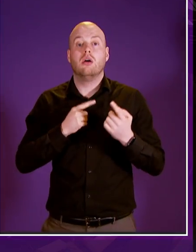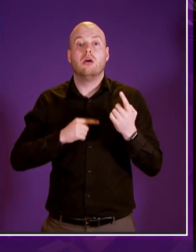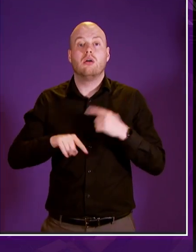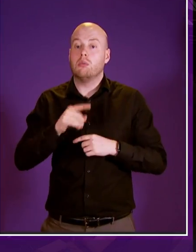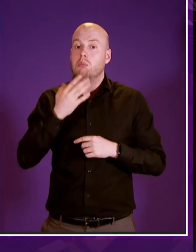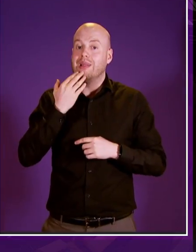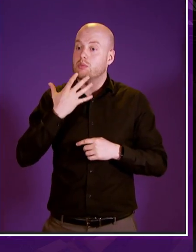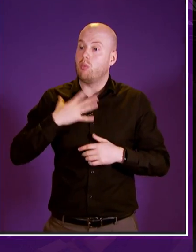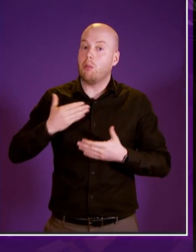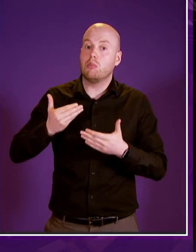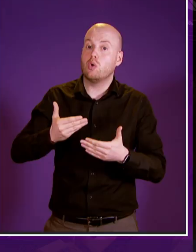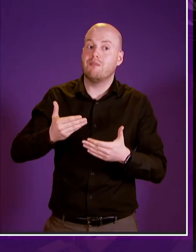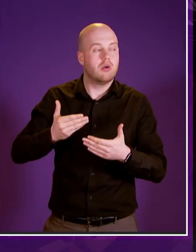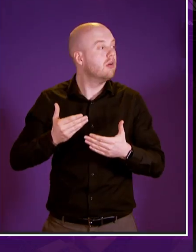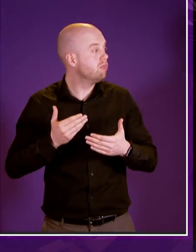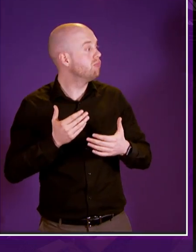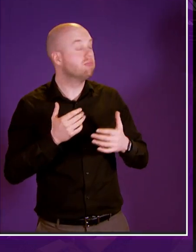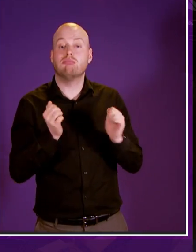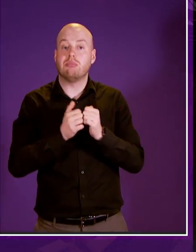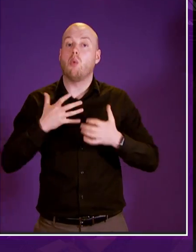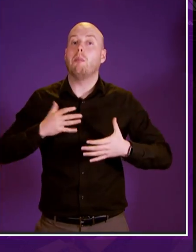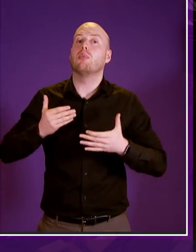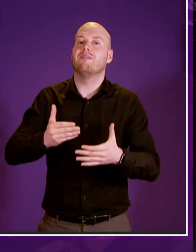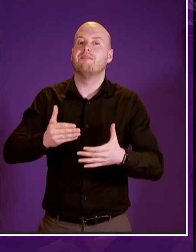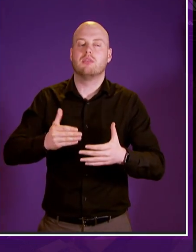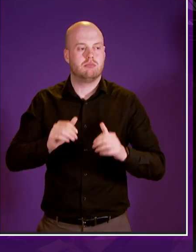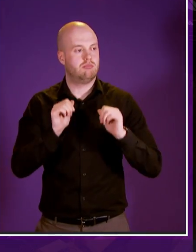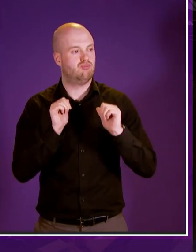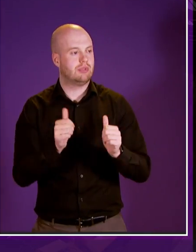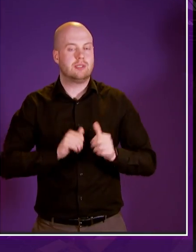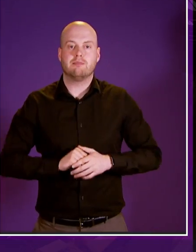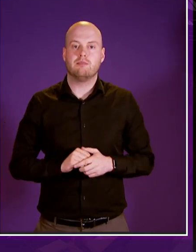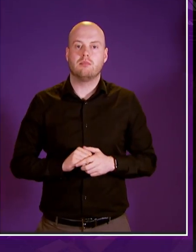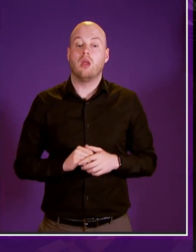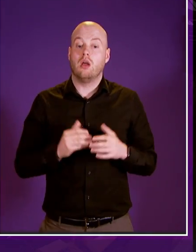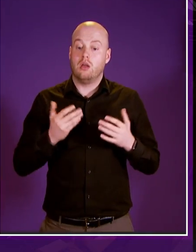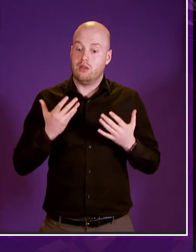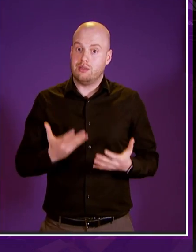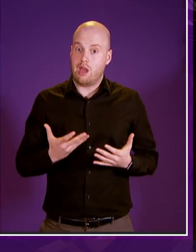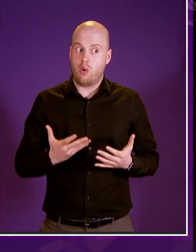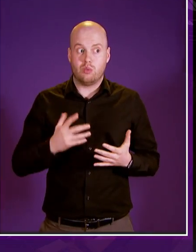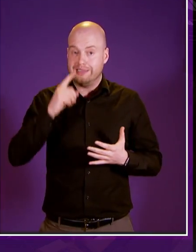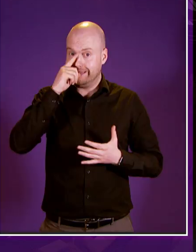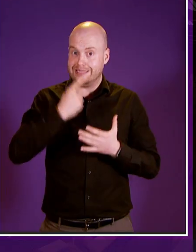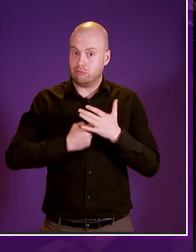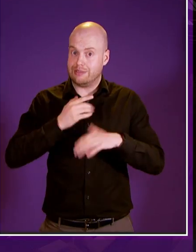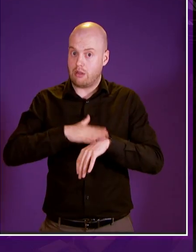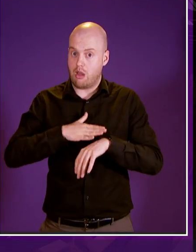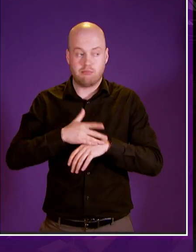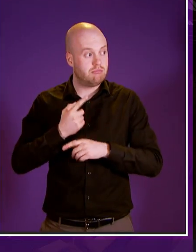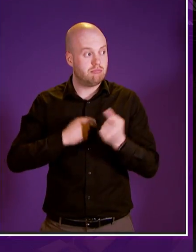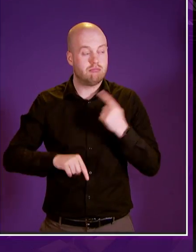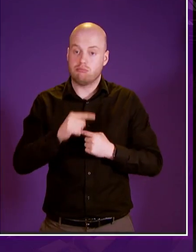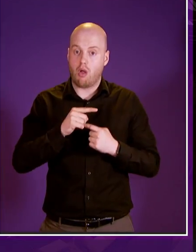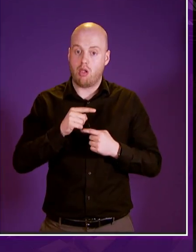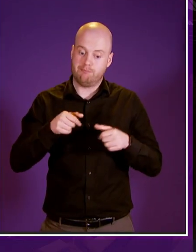bureau to move the motion moved thank you very much now as we turn to decision time and we're voting on a bill we'll